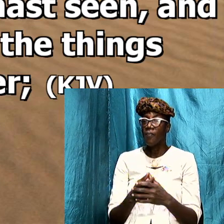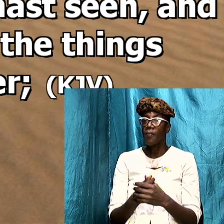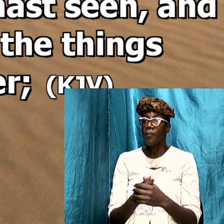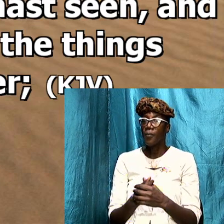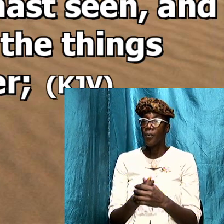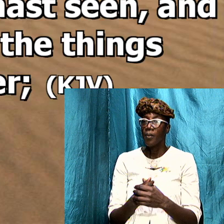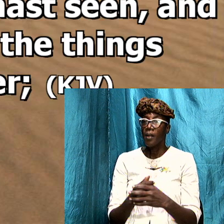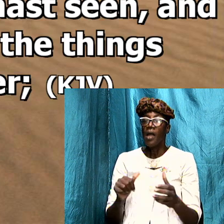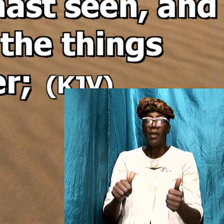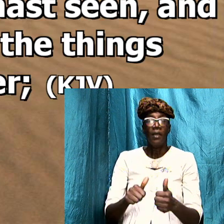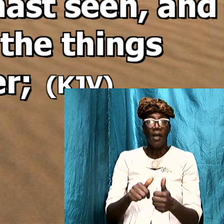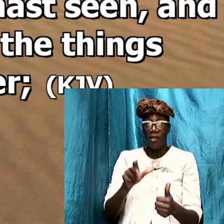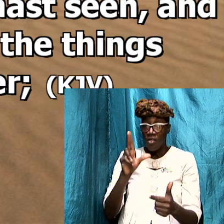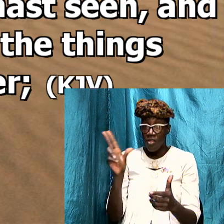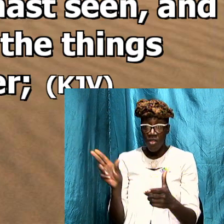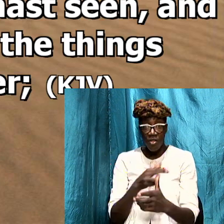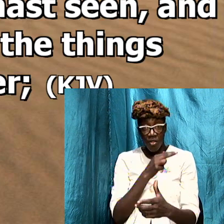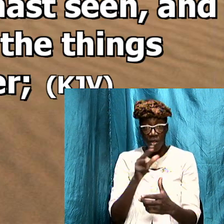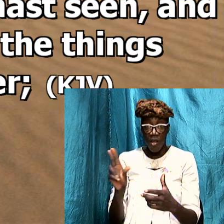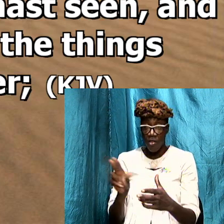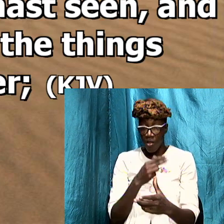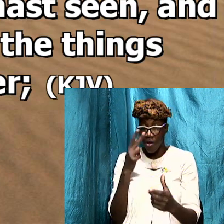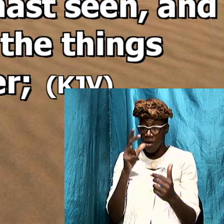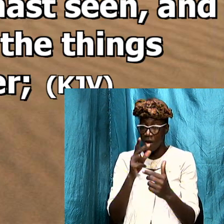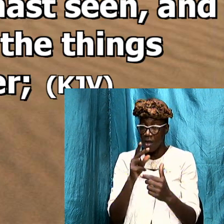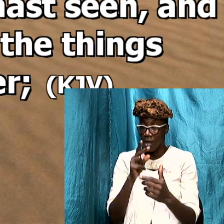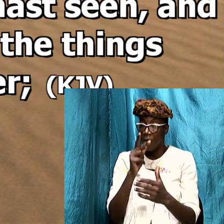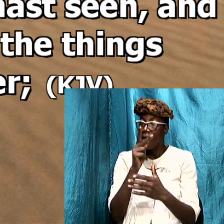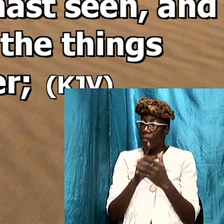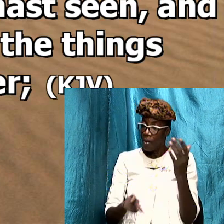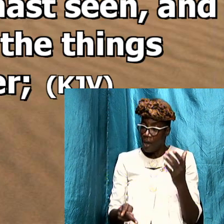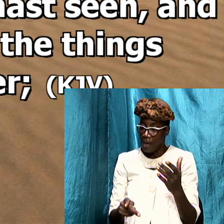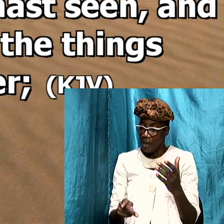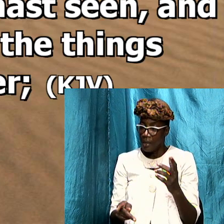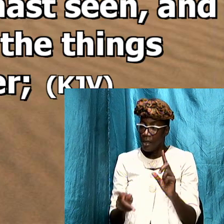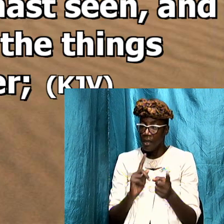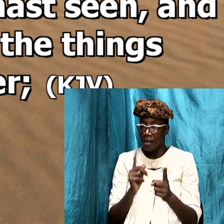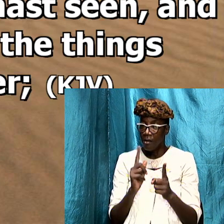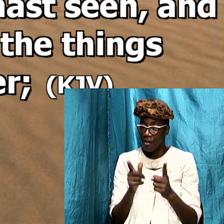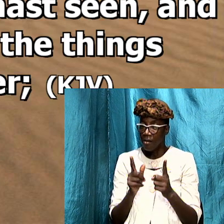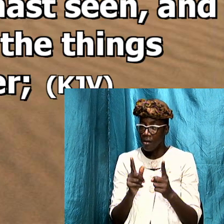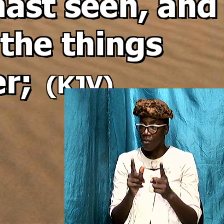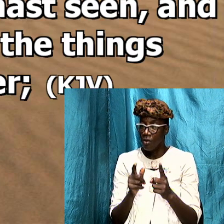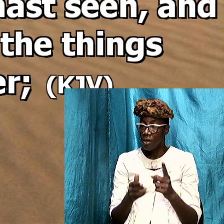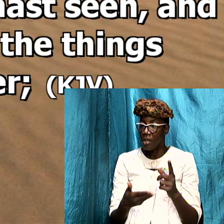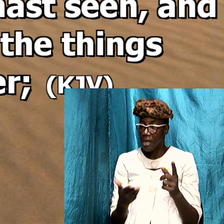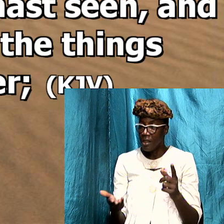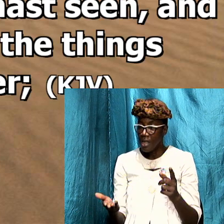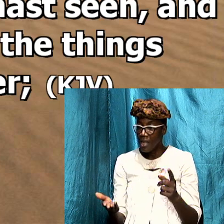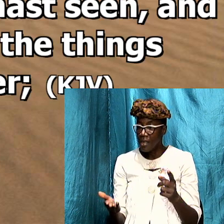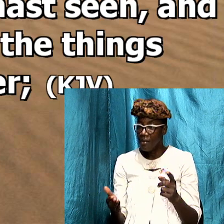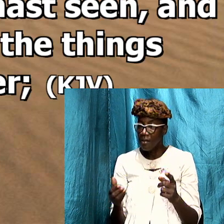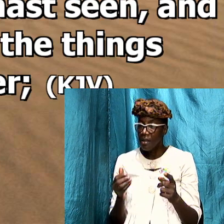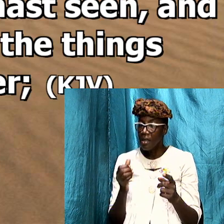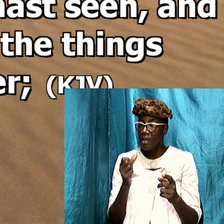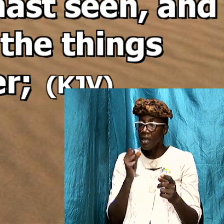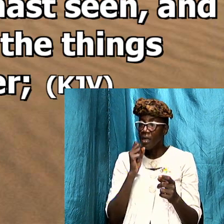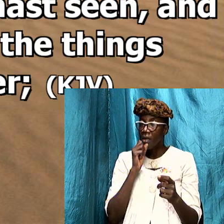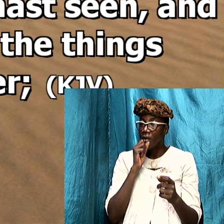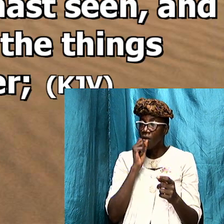division the third part makes reference to the things things which shall be